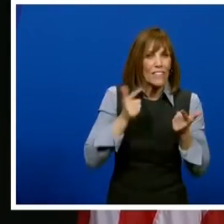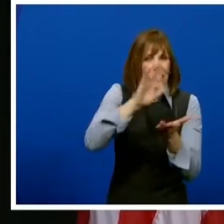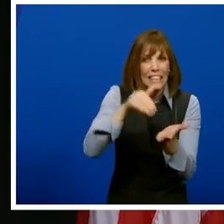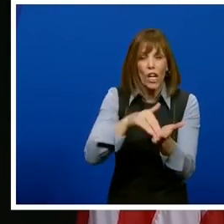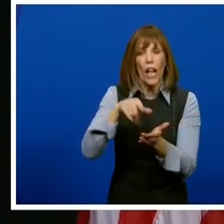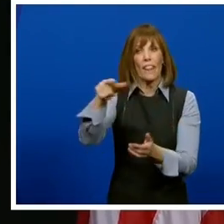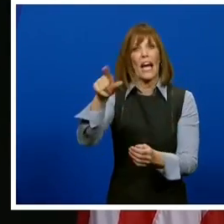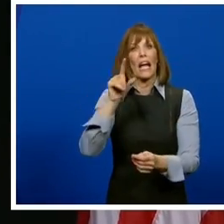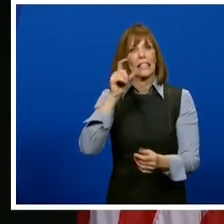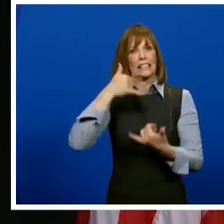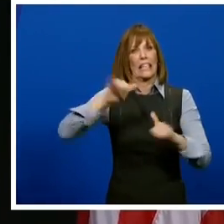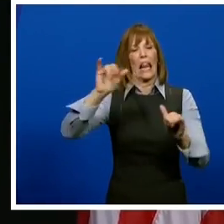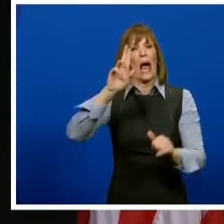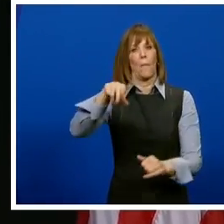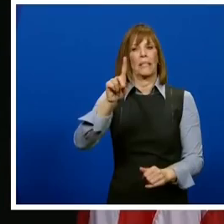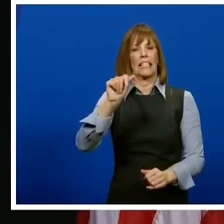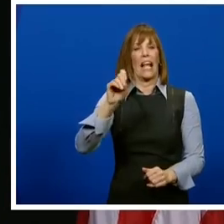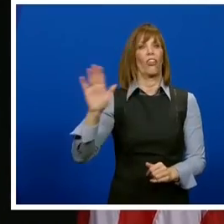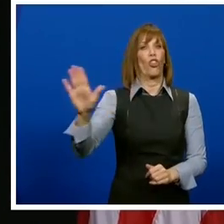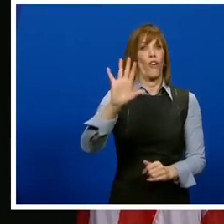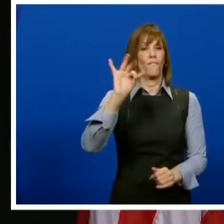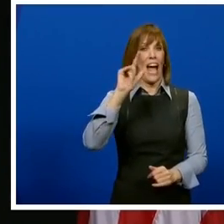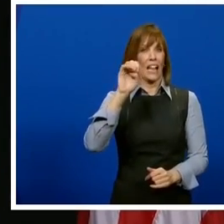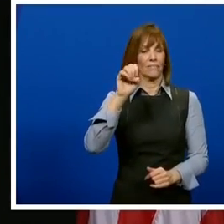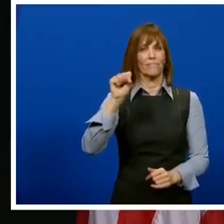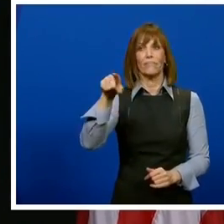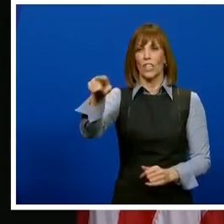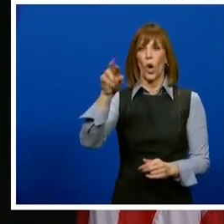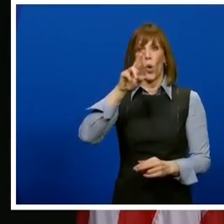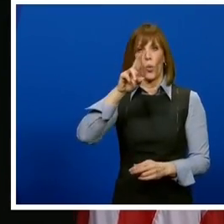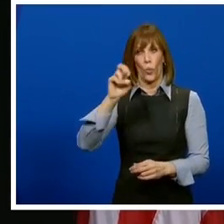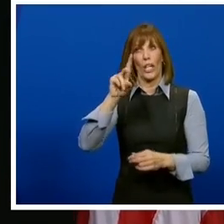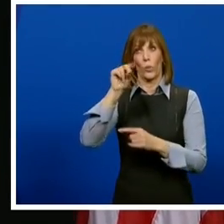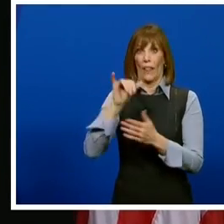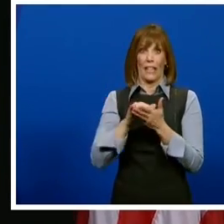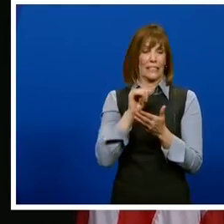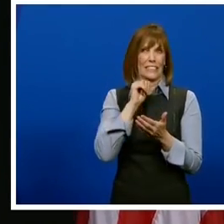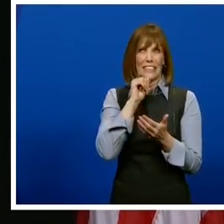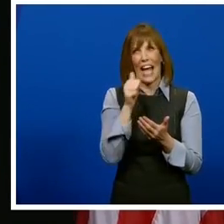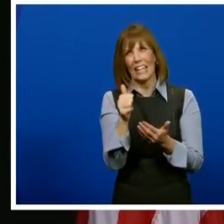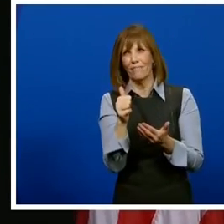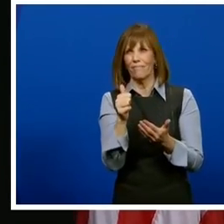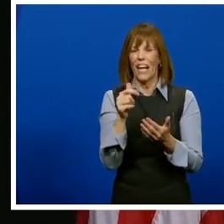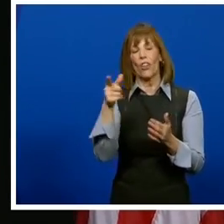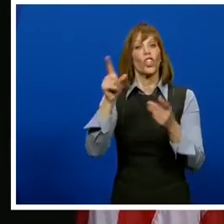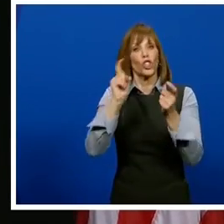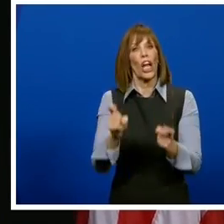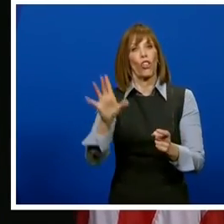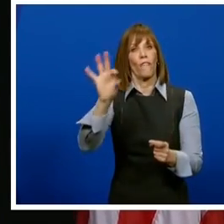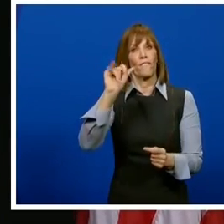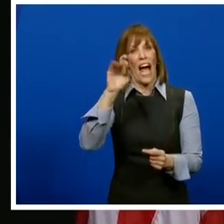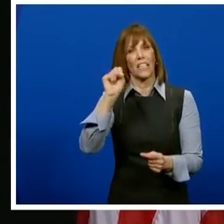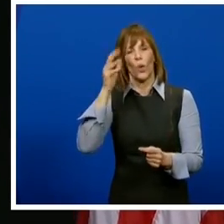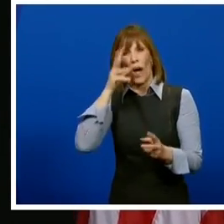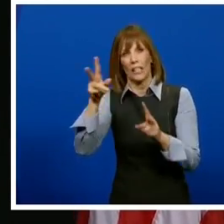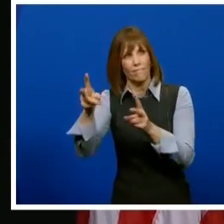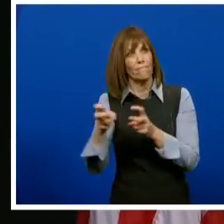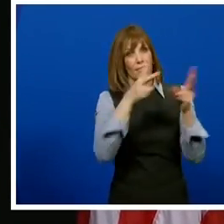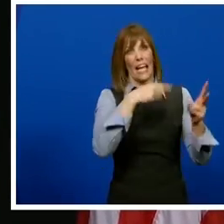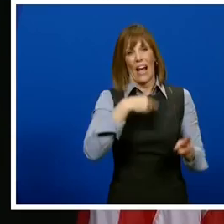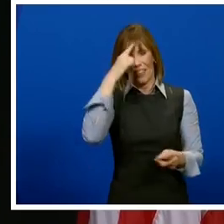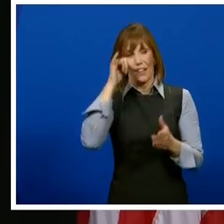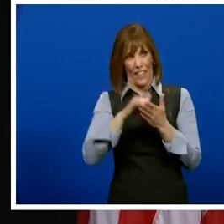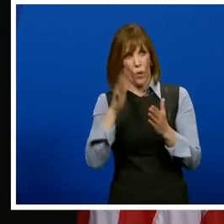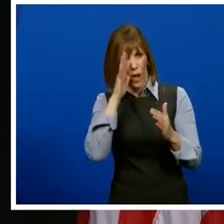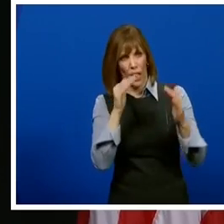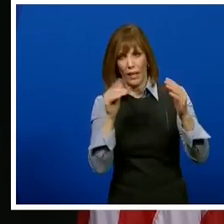they are redoing the file, is not a very technical term, but modifying it. And we'll try again. And we think that that will self